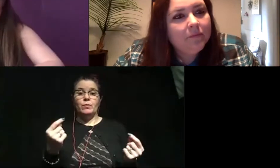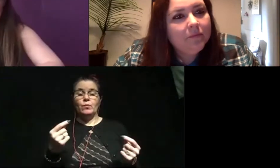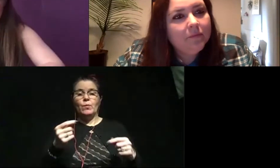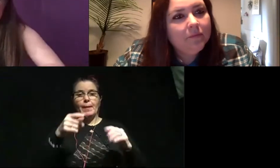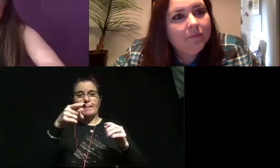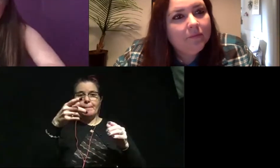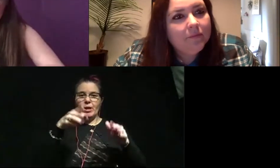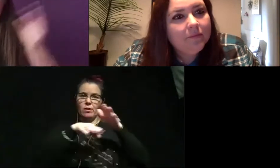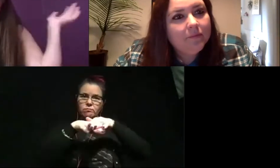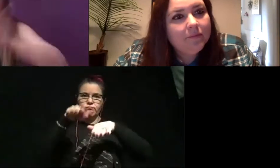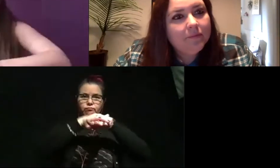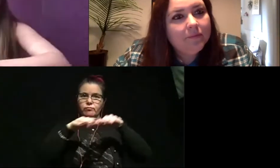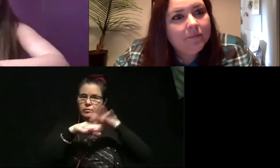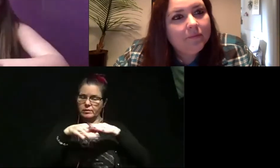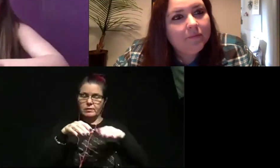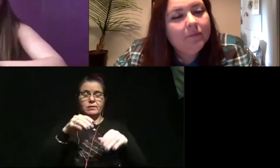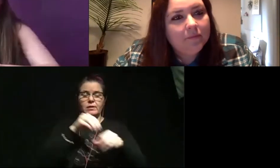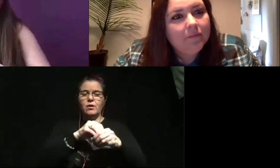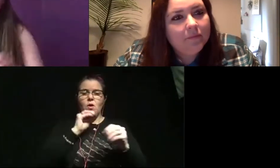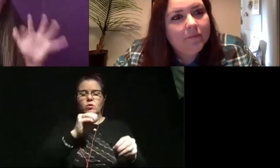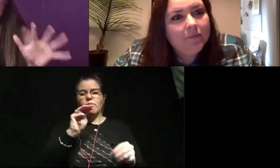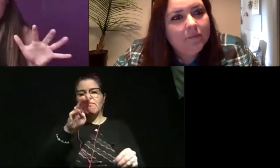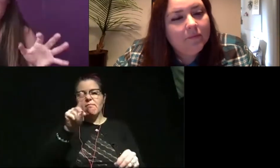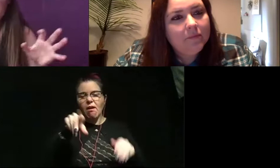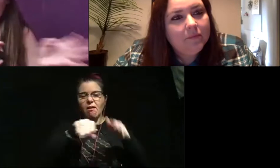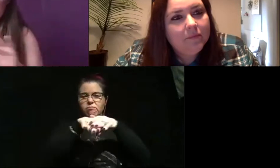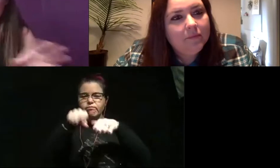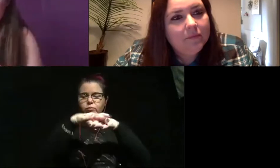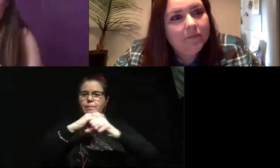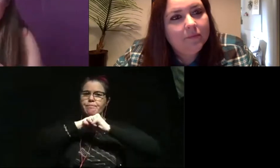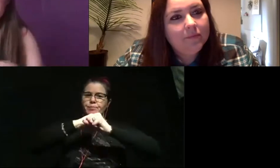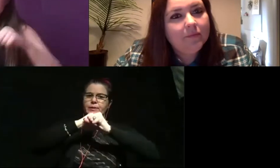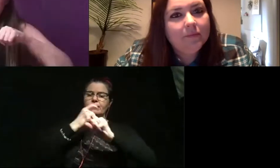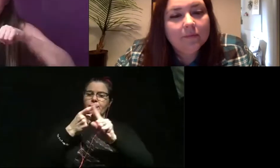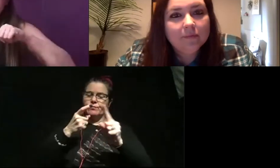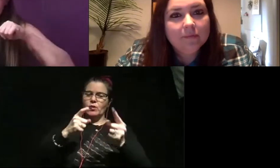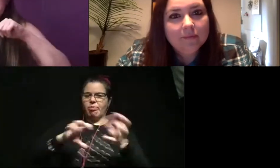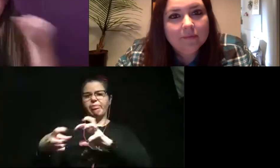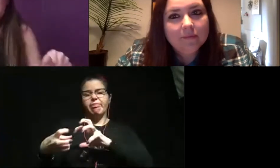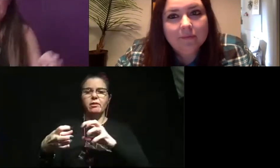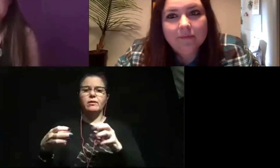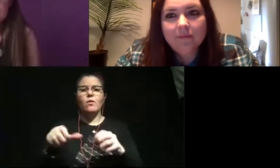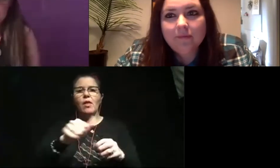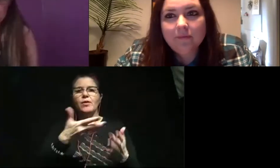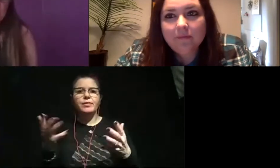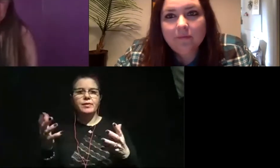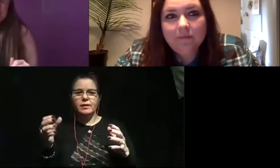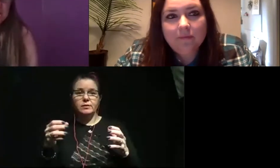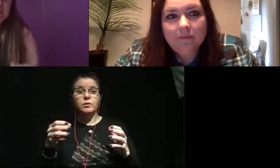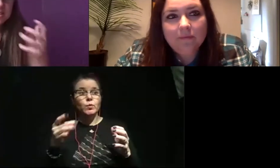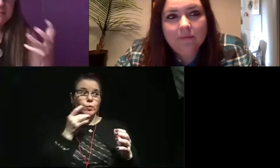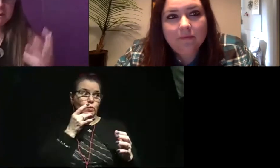quickly in the ocean. can bury it with mud and that protects it from being messed up or from other things coming in saying, ooh,